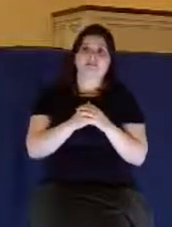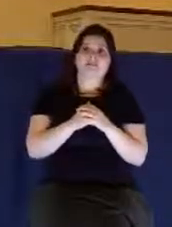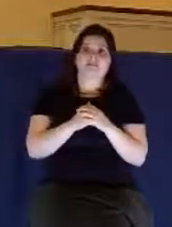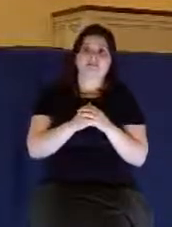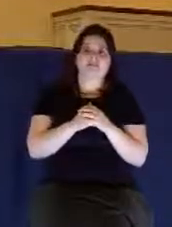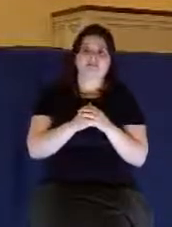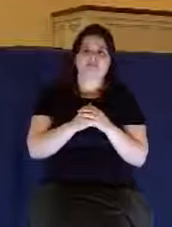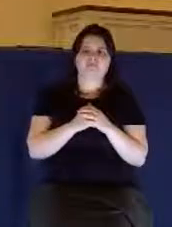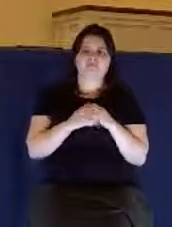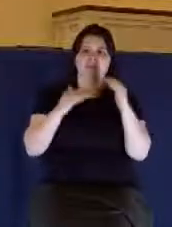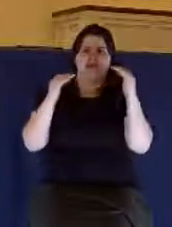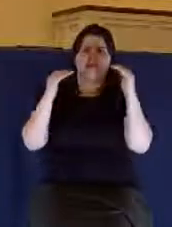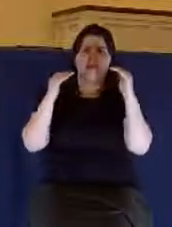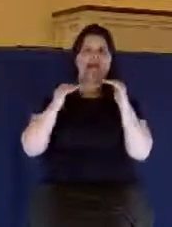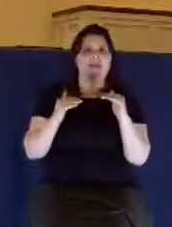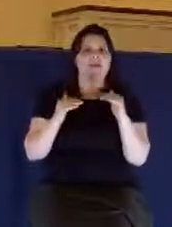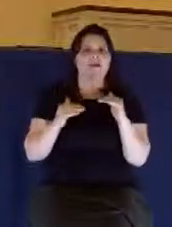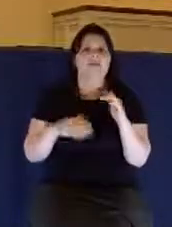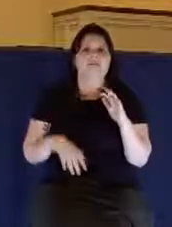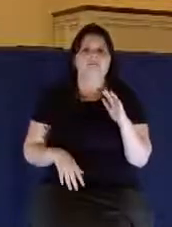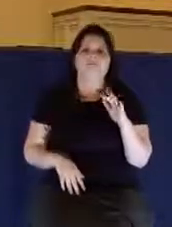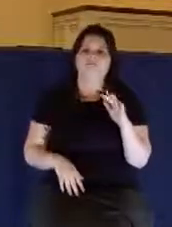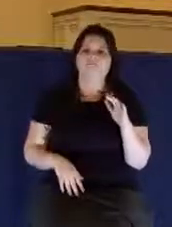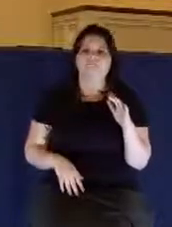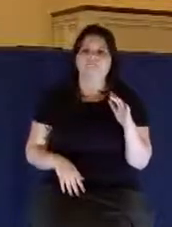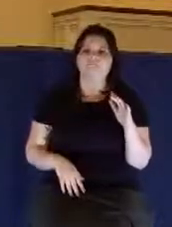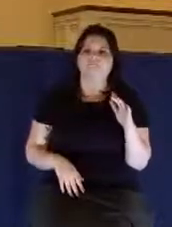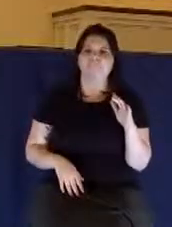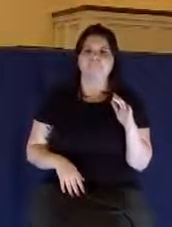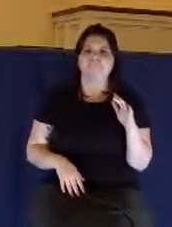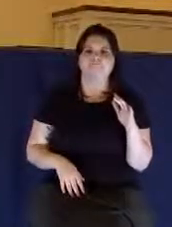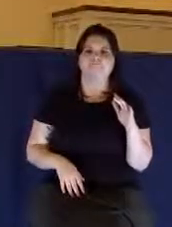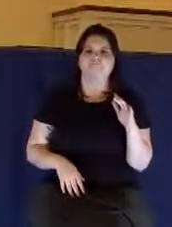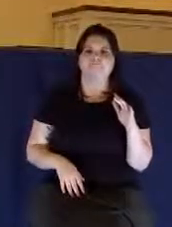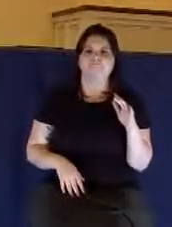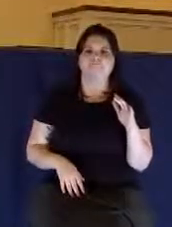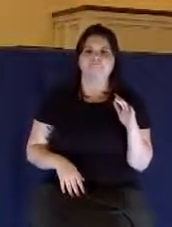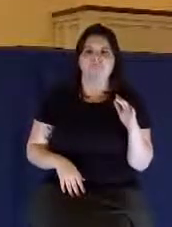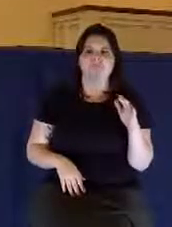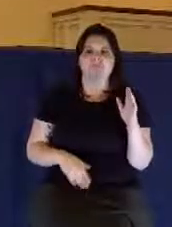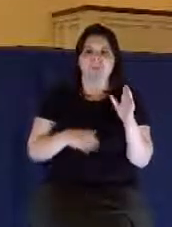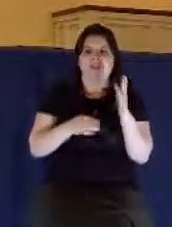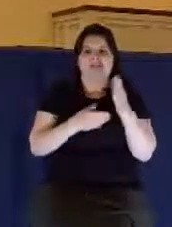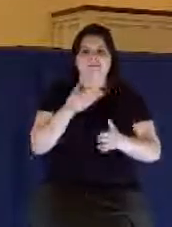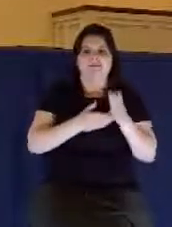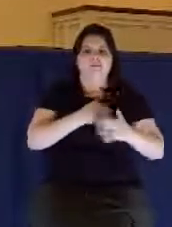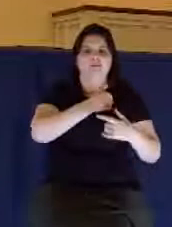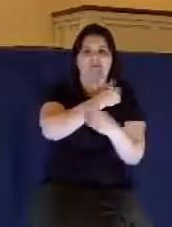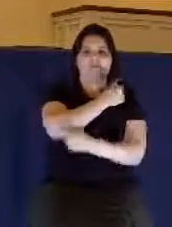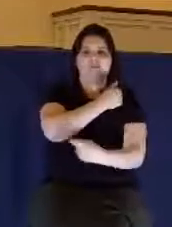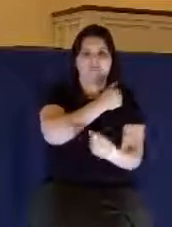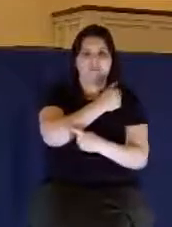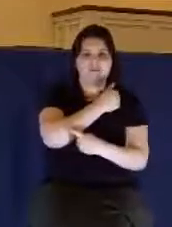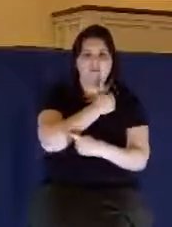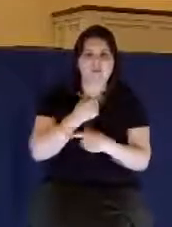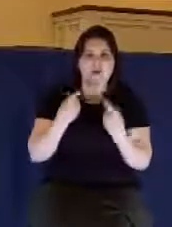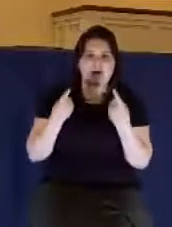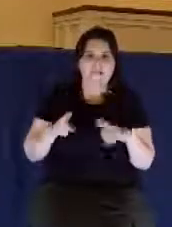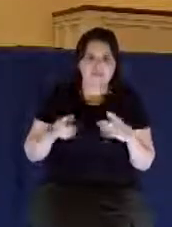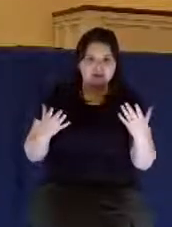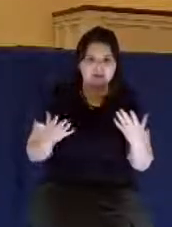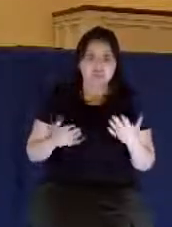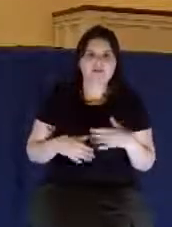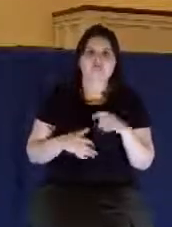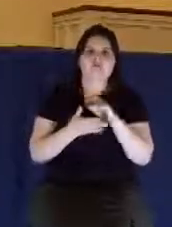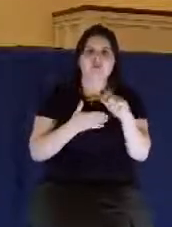the deadly course of temptation. Because notice in verse 15, he kind of describes to us the end result of the temptation in